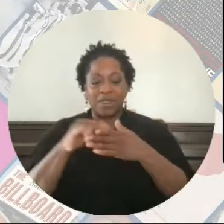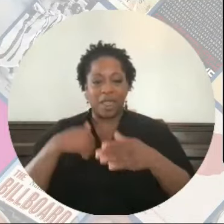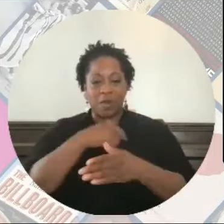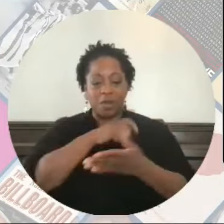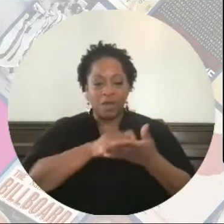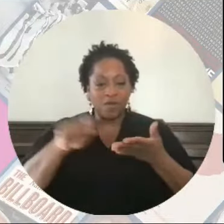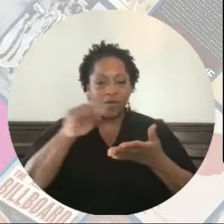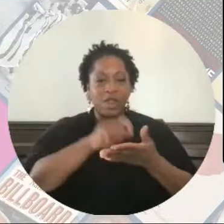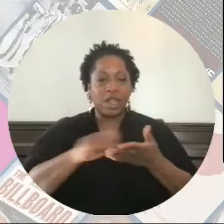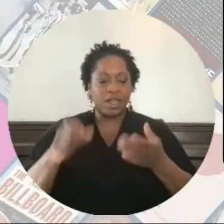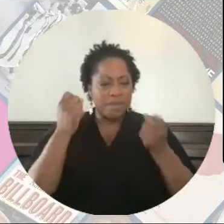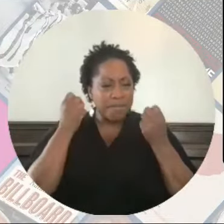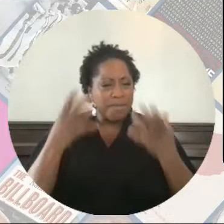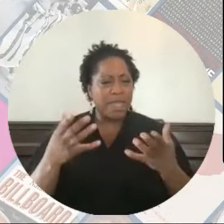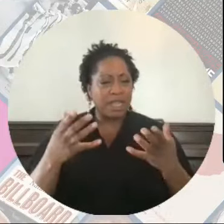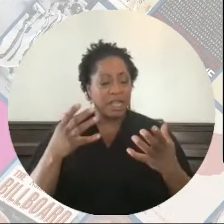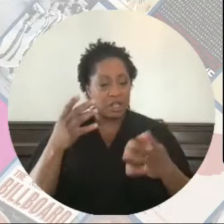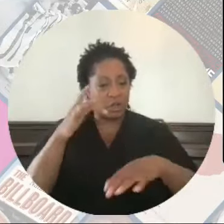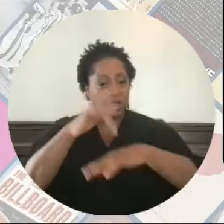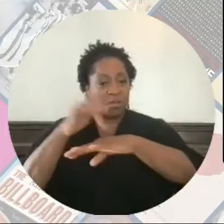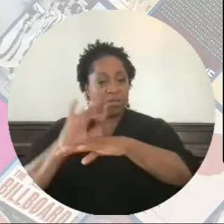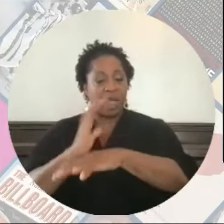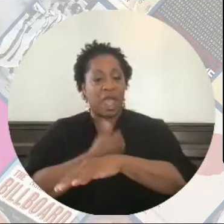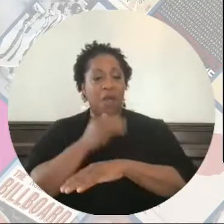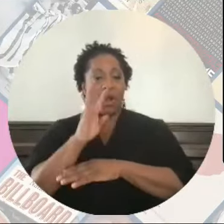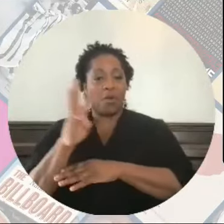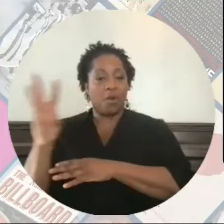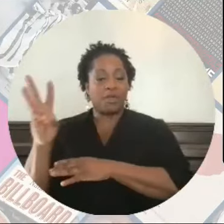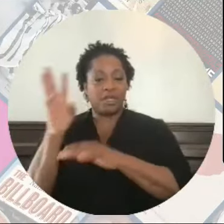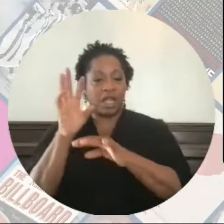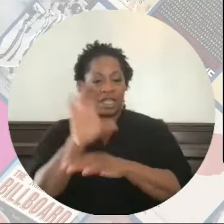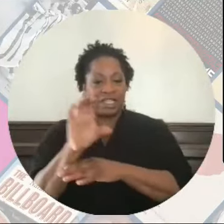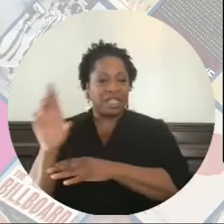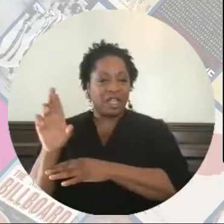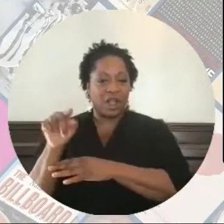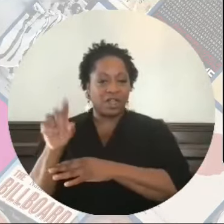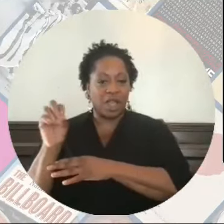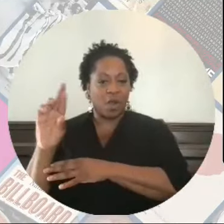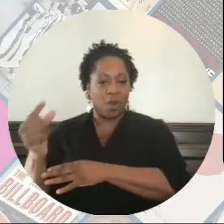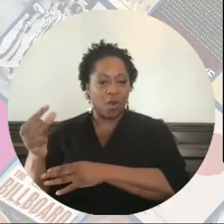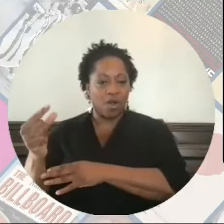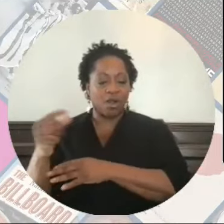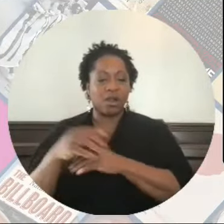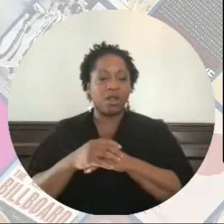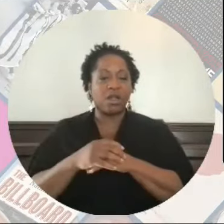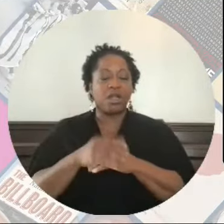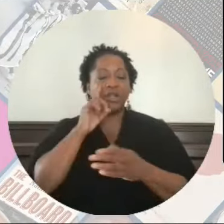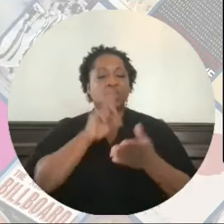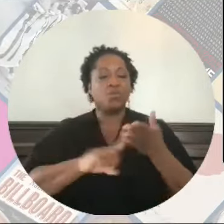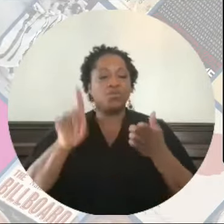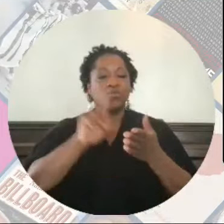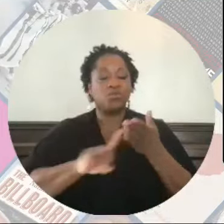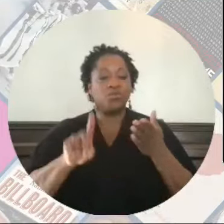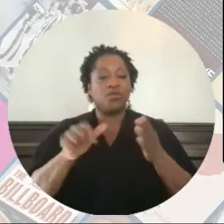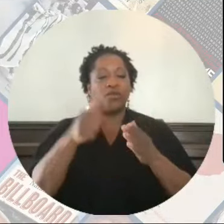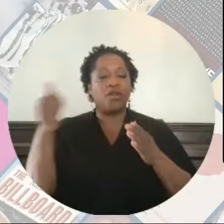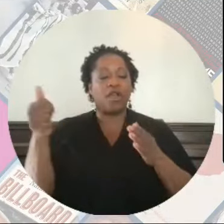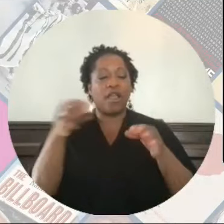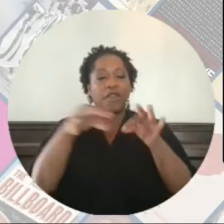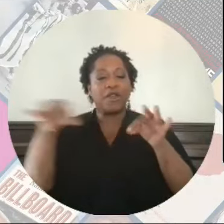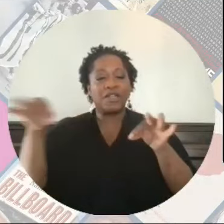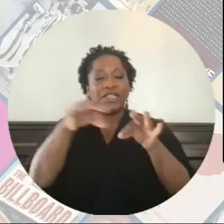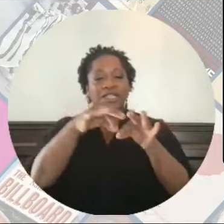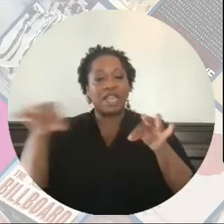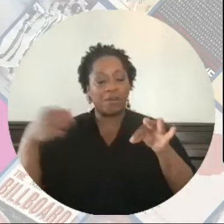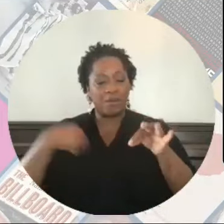we've written, one of many. You can visit our website, criticalresistance.org, to look for other statements